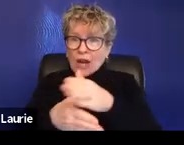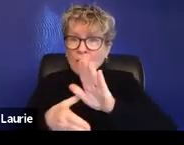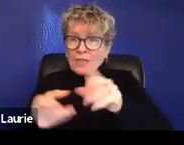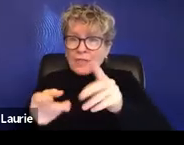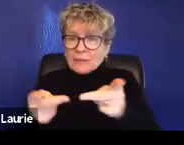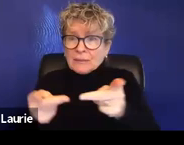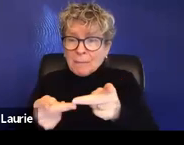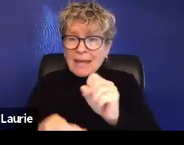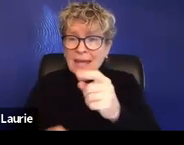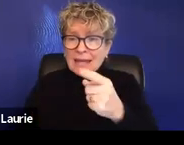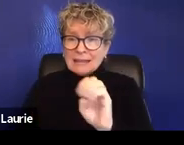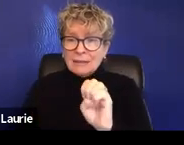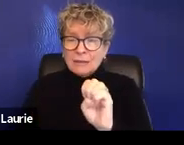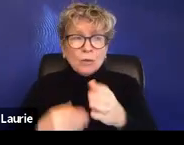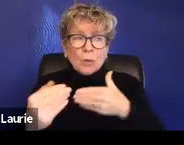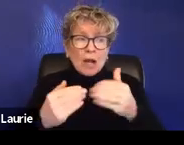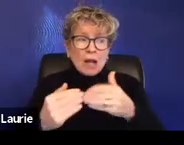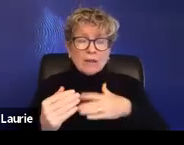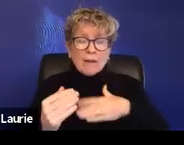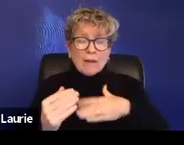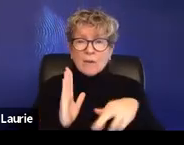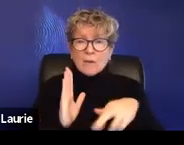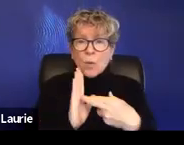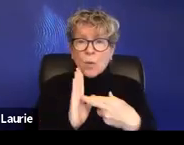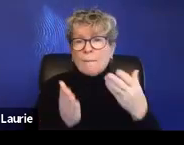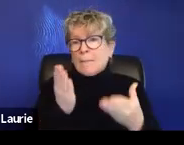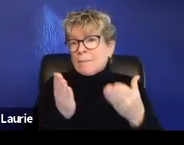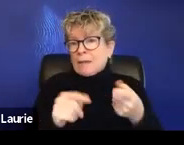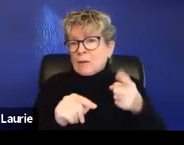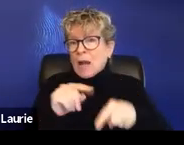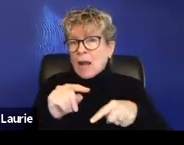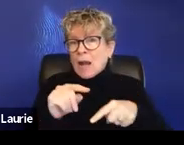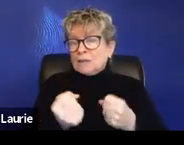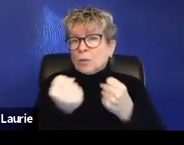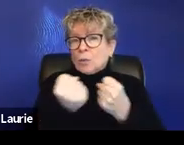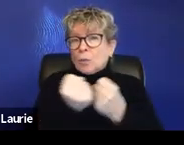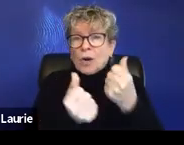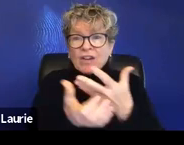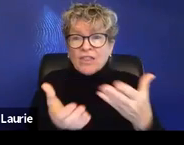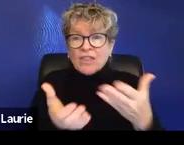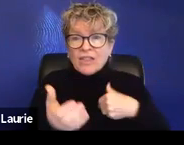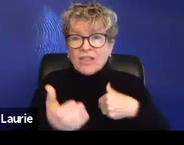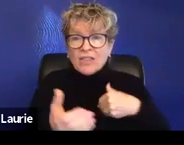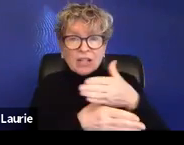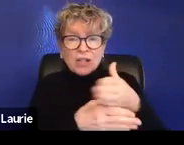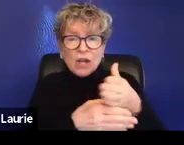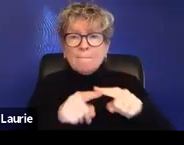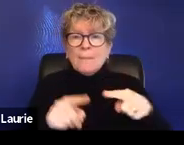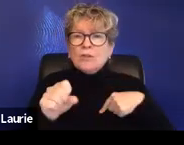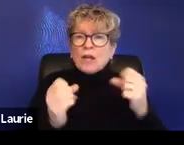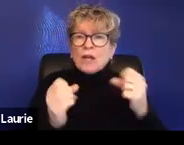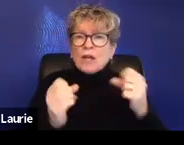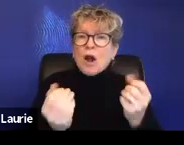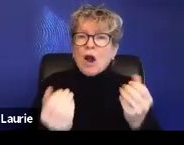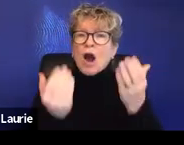is. You may not be able to support with everything that they're sharing with you, but you can offer some connection. You